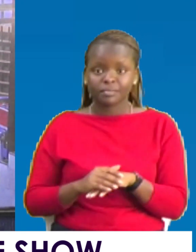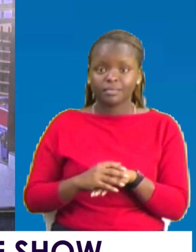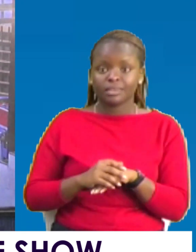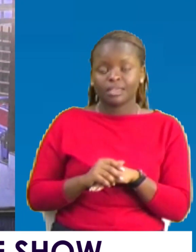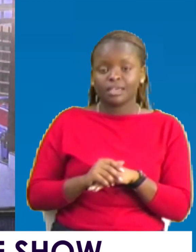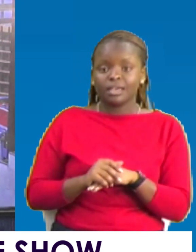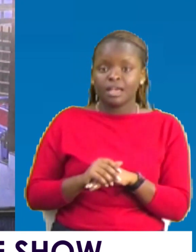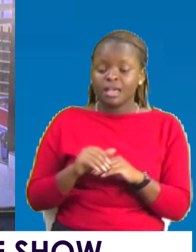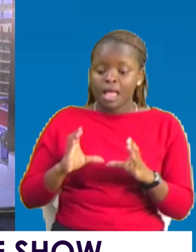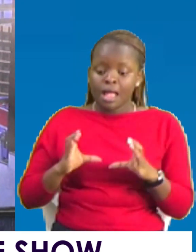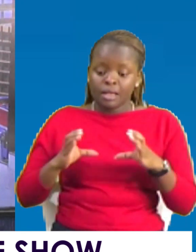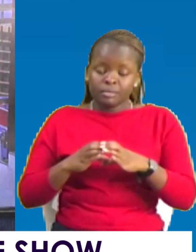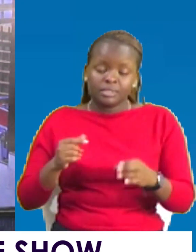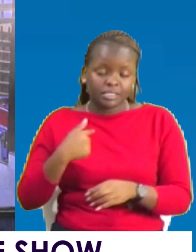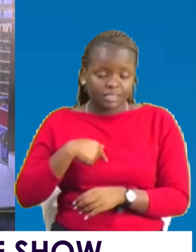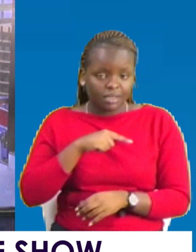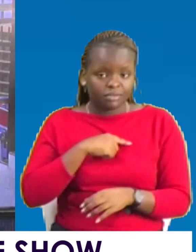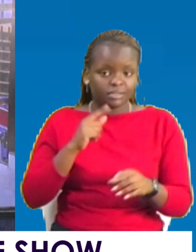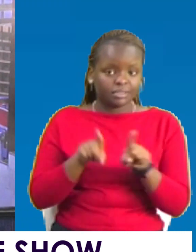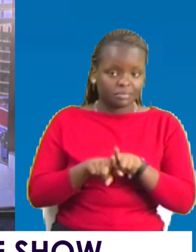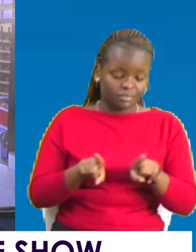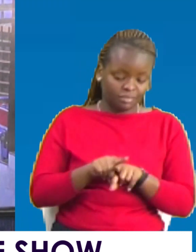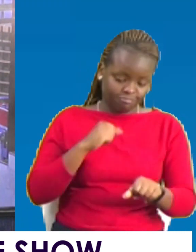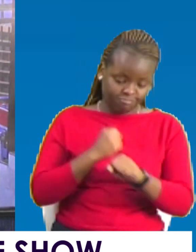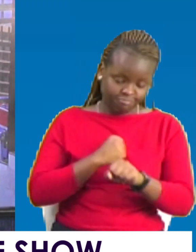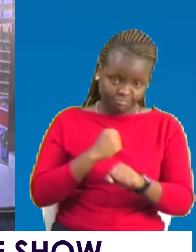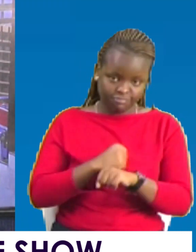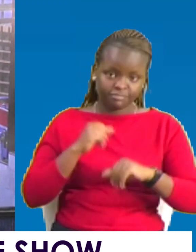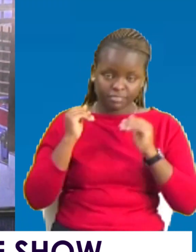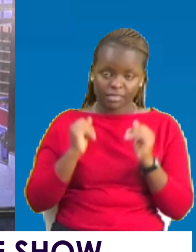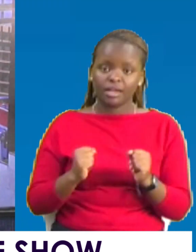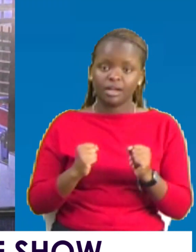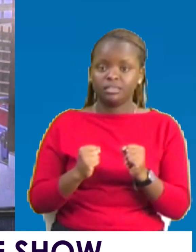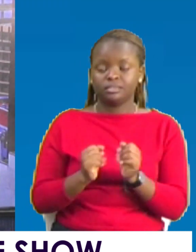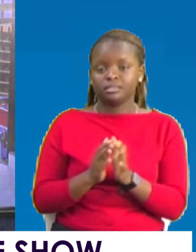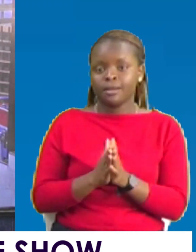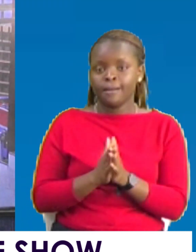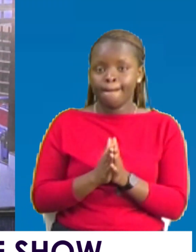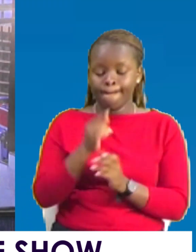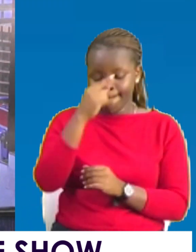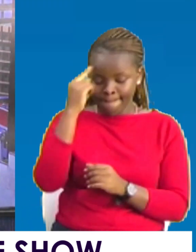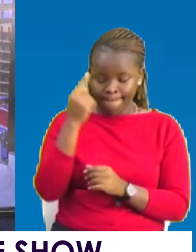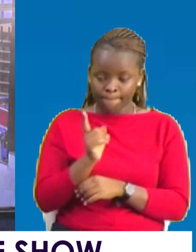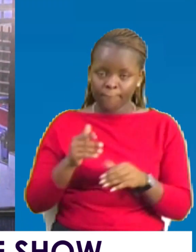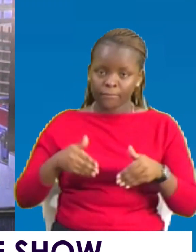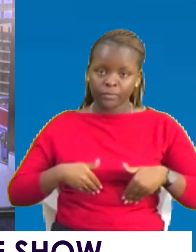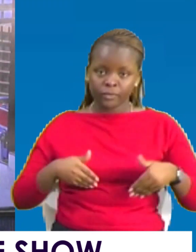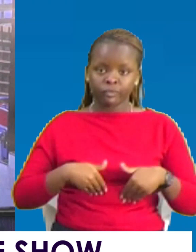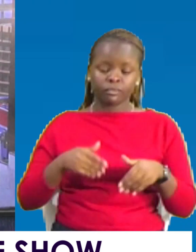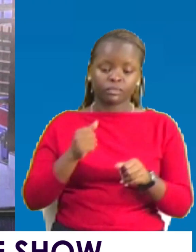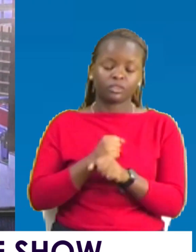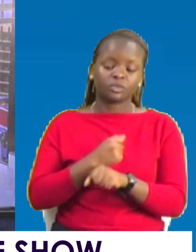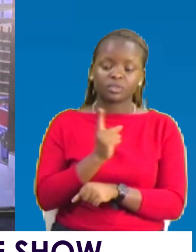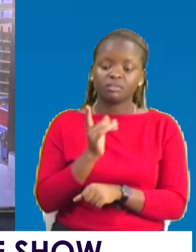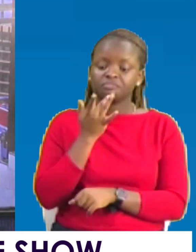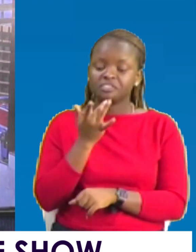In our companies. Let us work hard. For the sake of these youths. Because these are the youths. We are not doing them a favor.